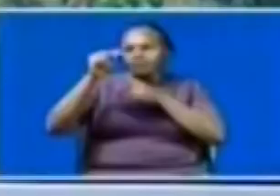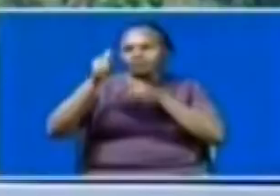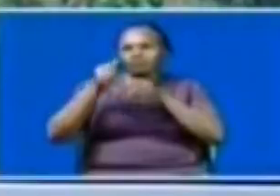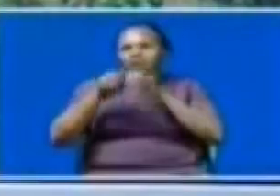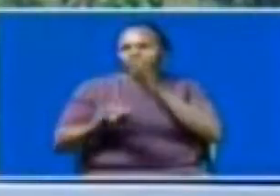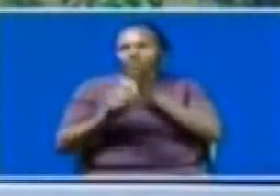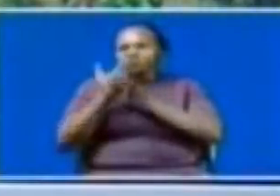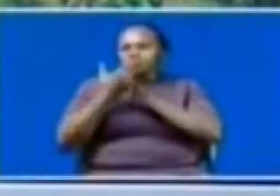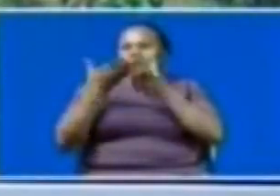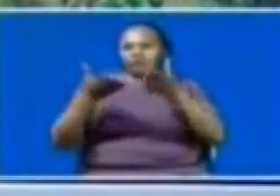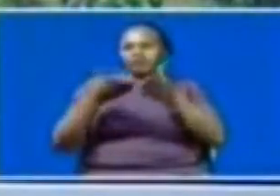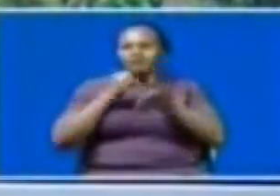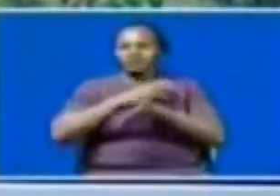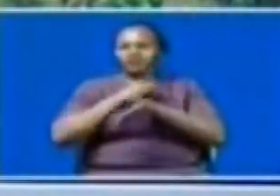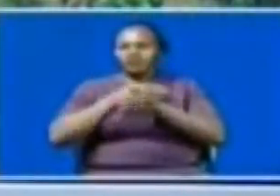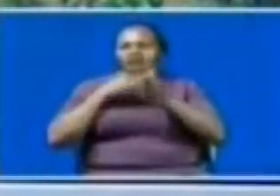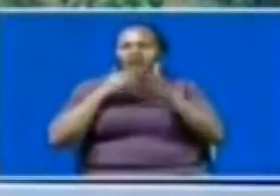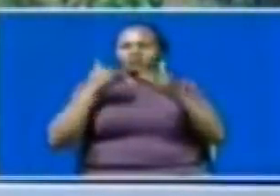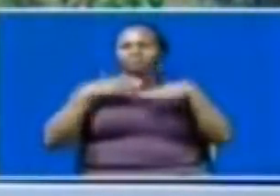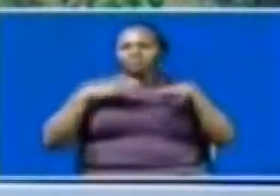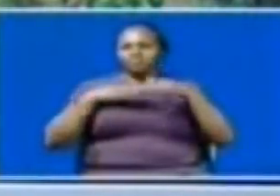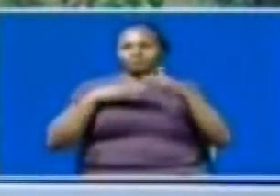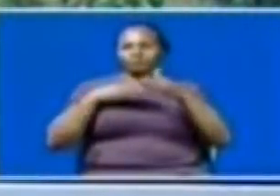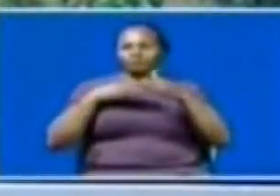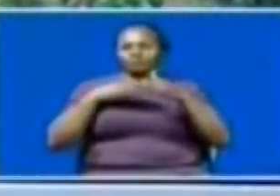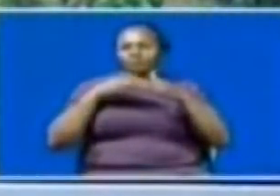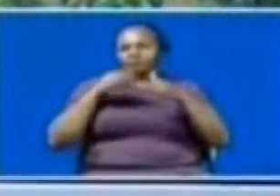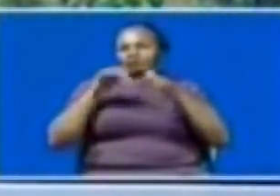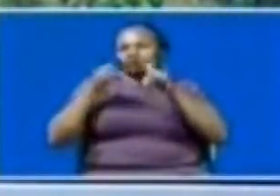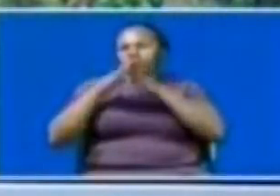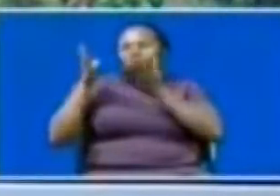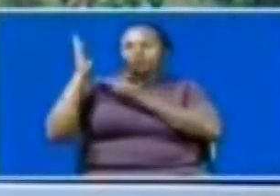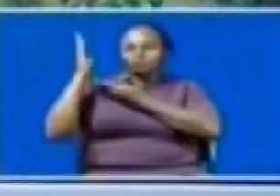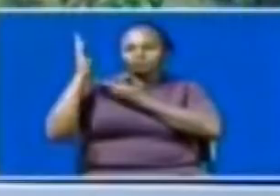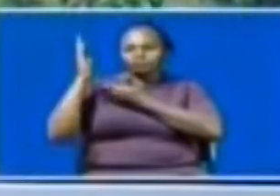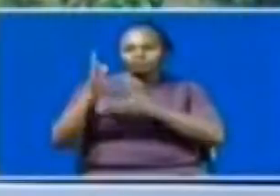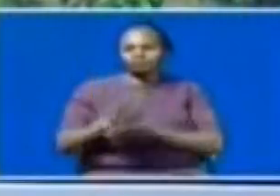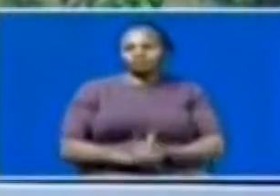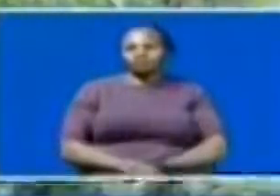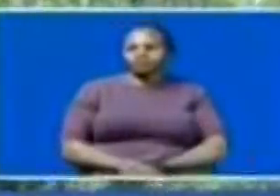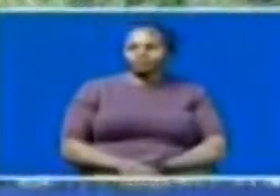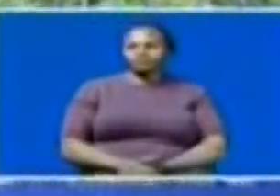tree cover, but now they fear the system might be phased out. Mark Namaswa has more from the Abadairs.